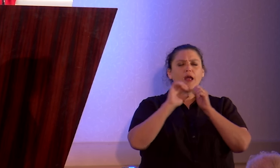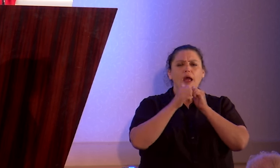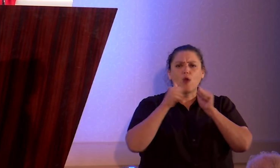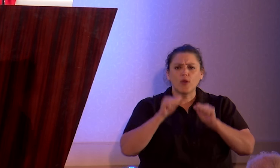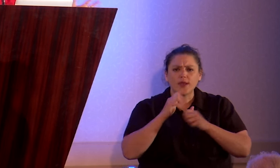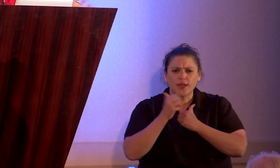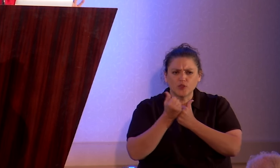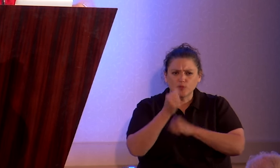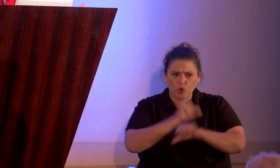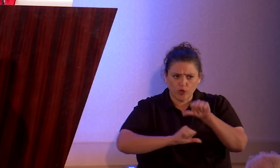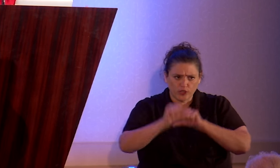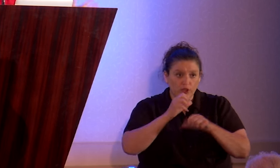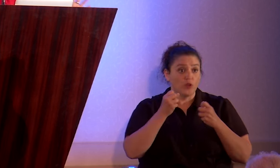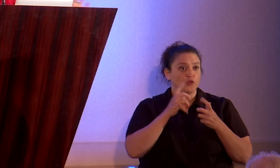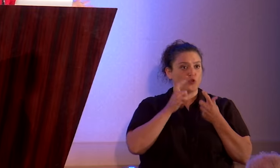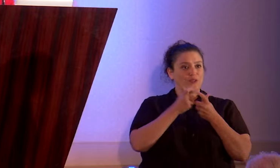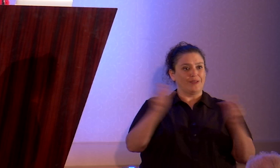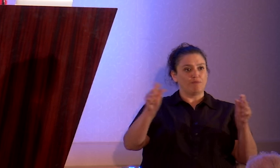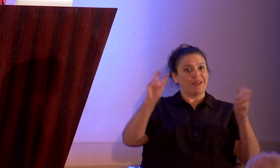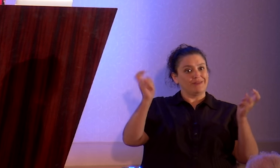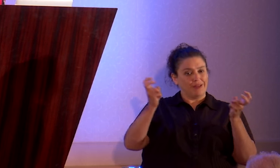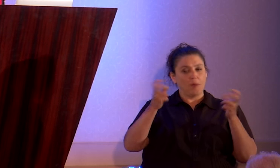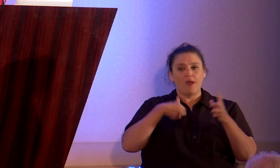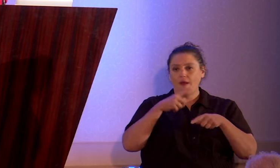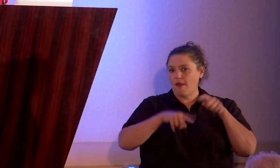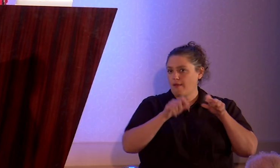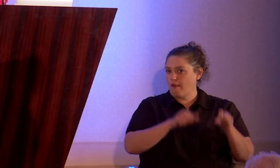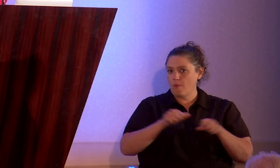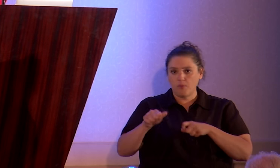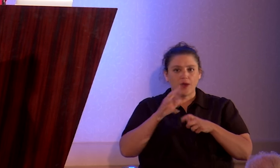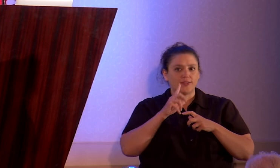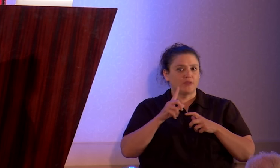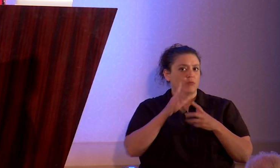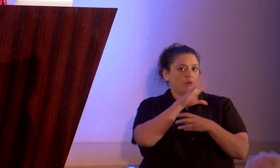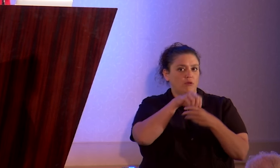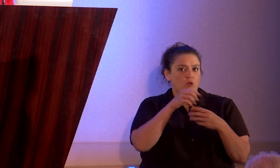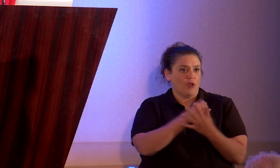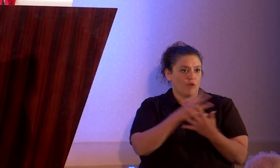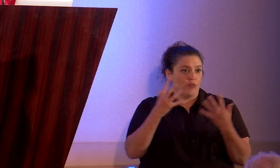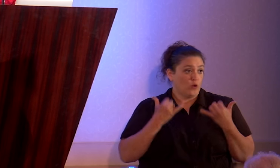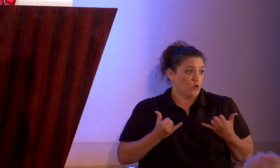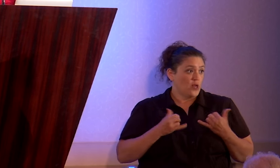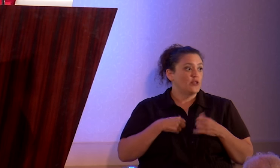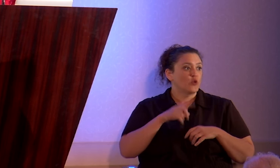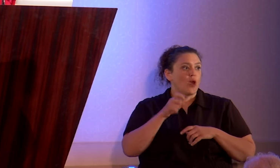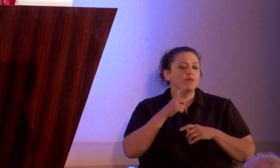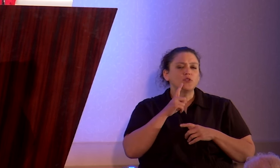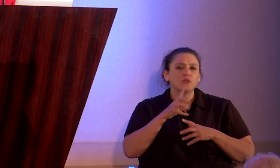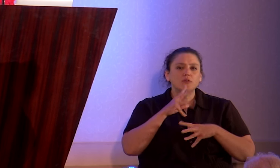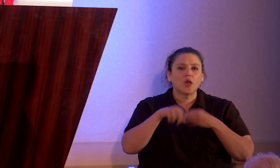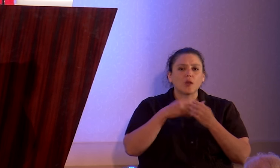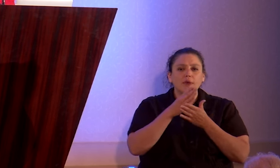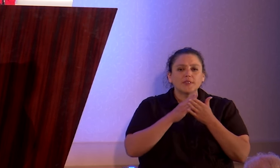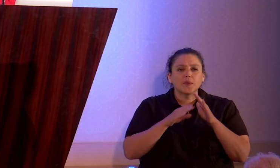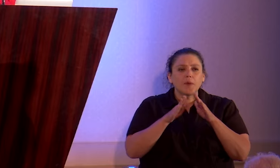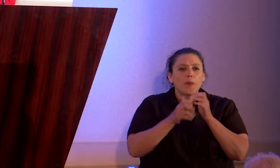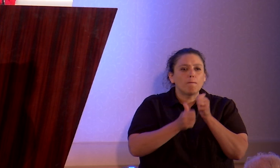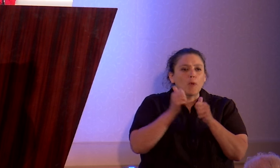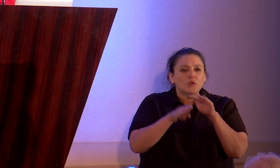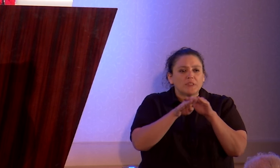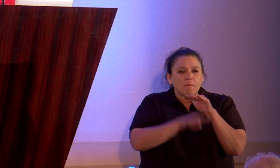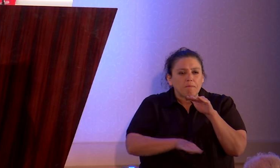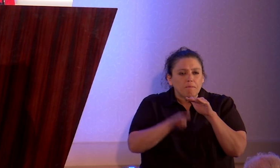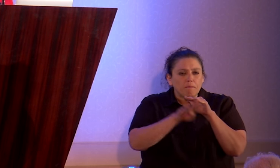other. Again, it's a large topic. I can't possibly take on all of it today. So I'm just going to touch on a few of the most basic guidelines.